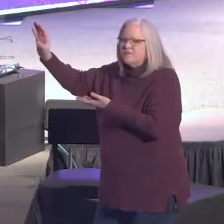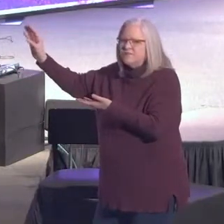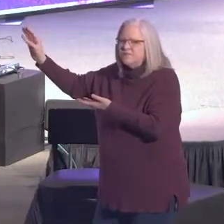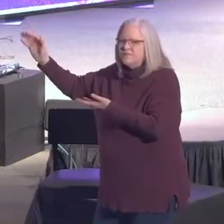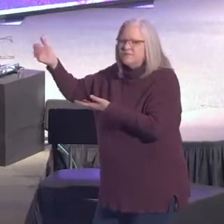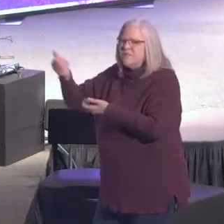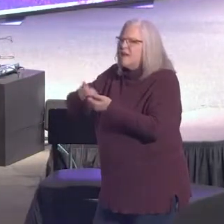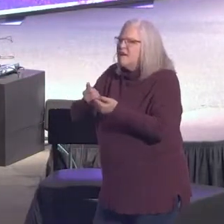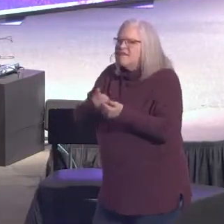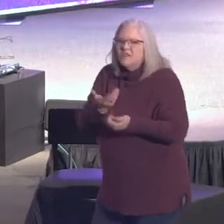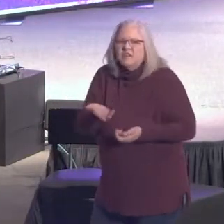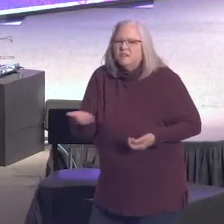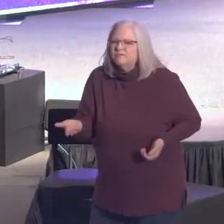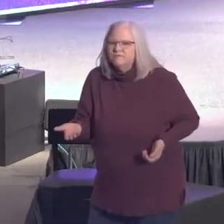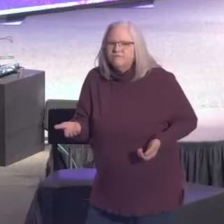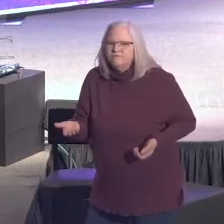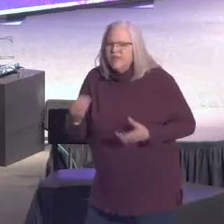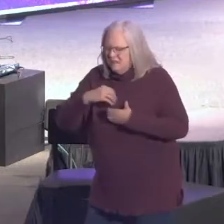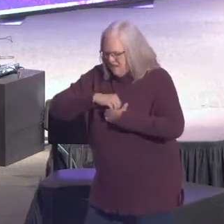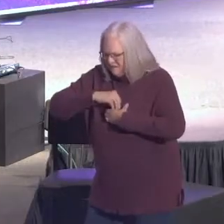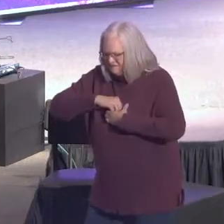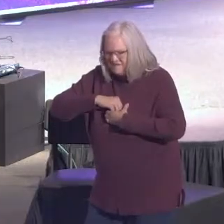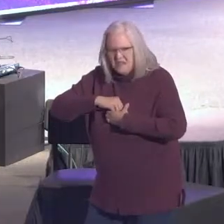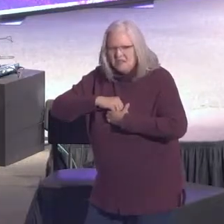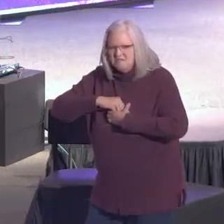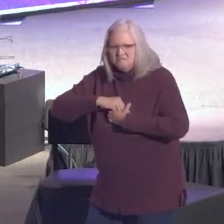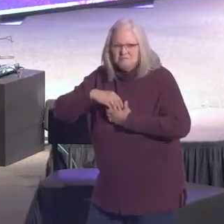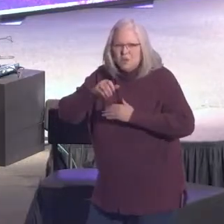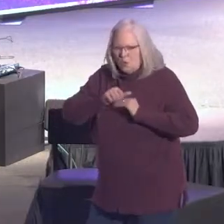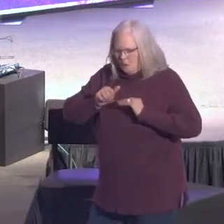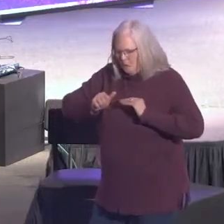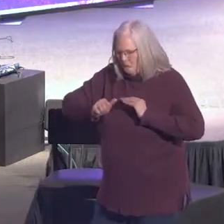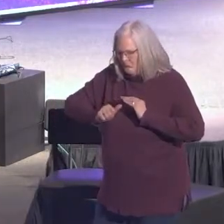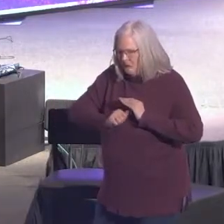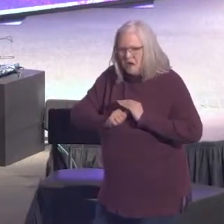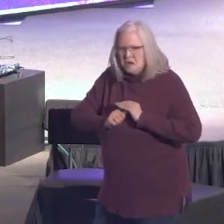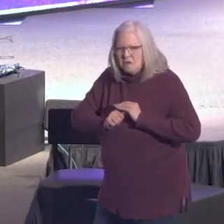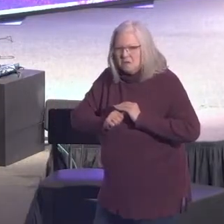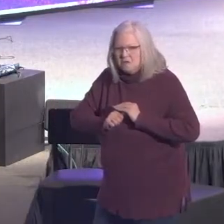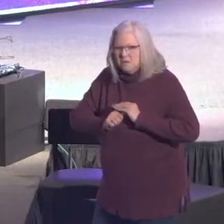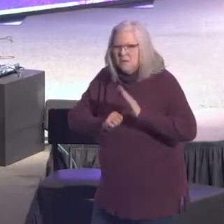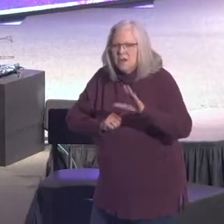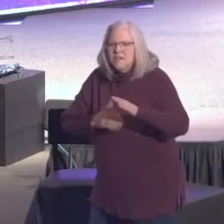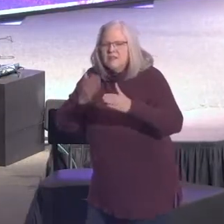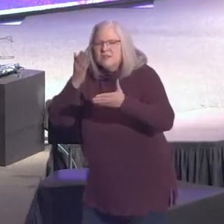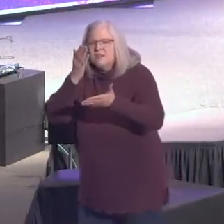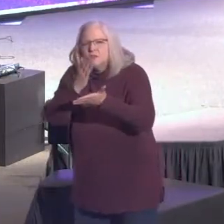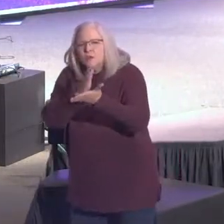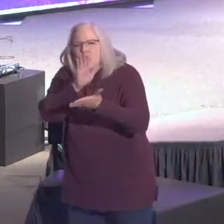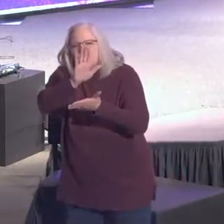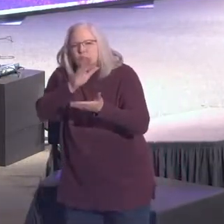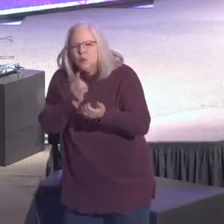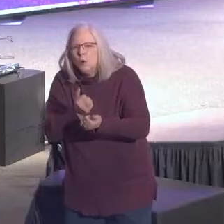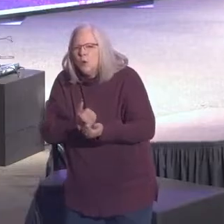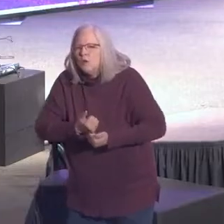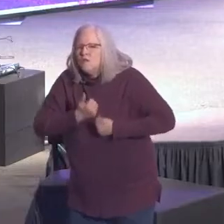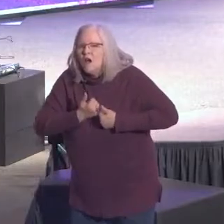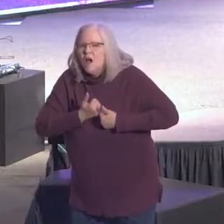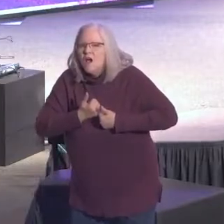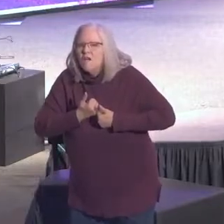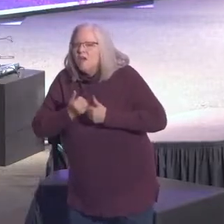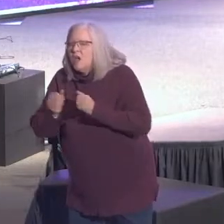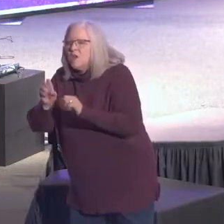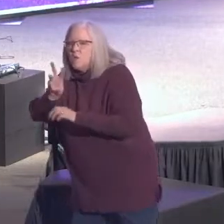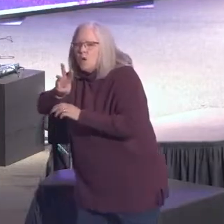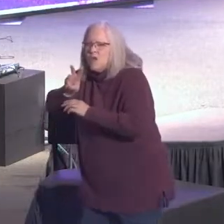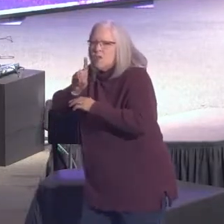Every bit of it. Everything that can impede your life, that can hold you